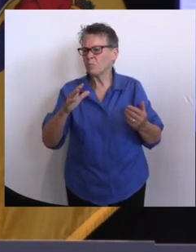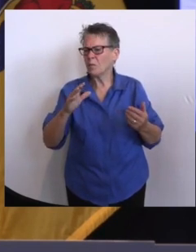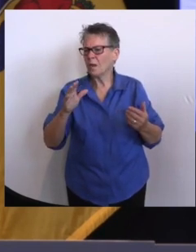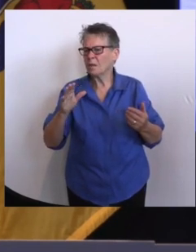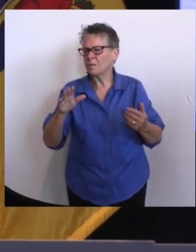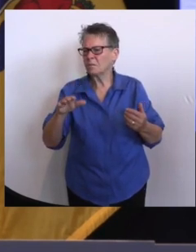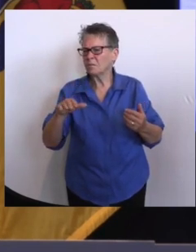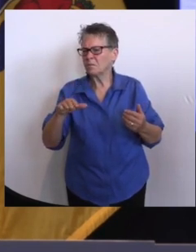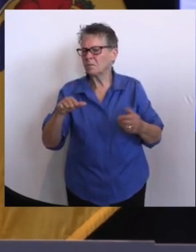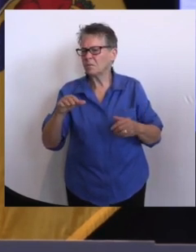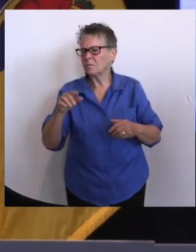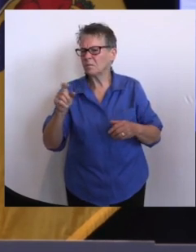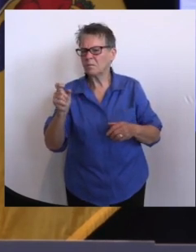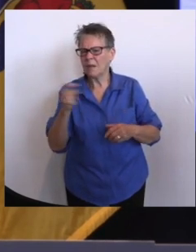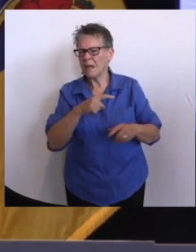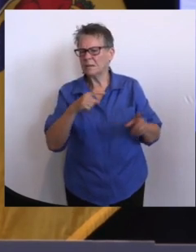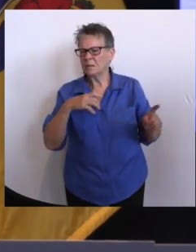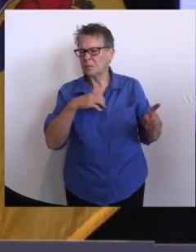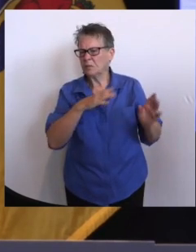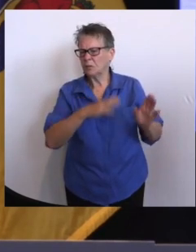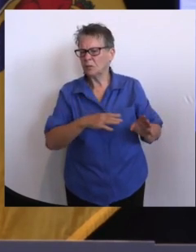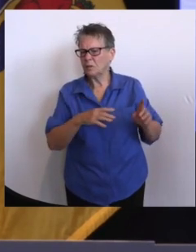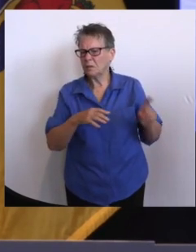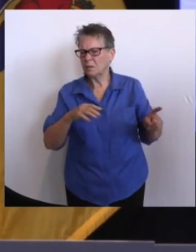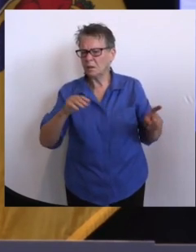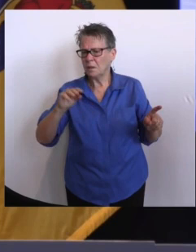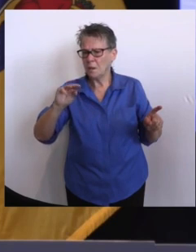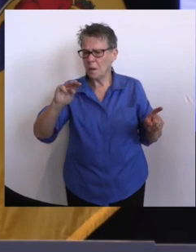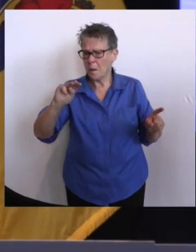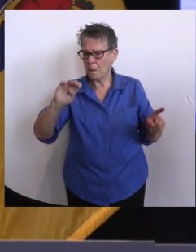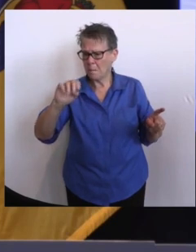we know which three would be opening in north, central and south?